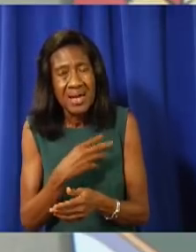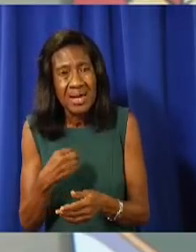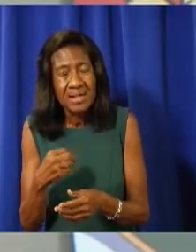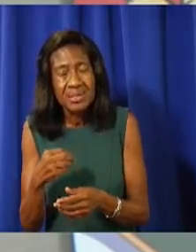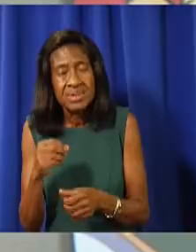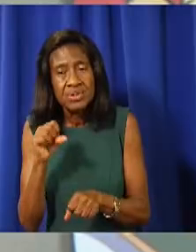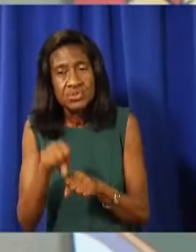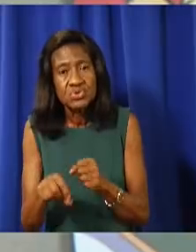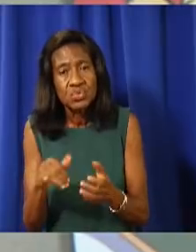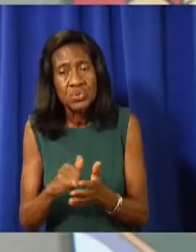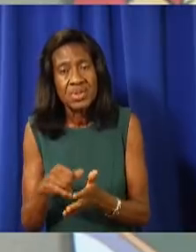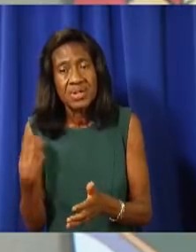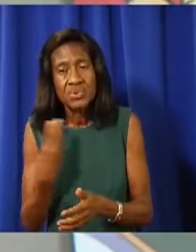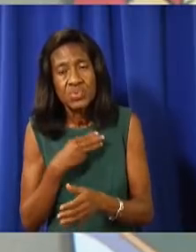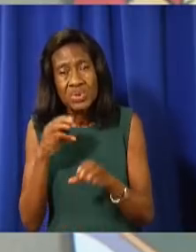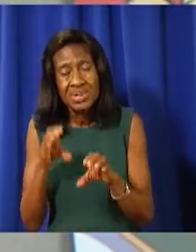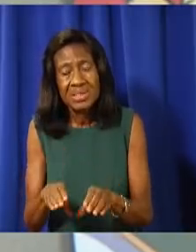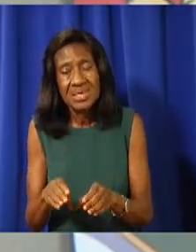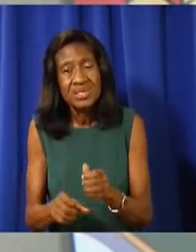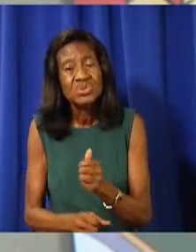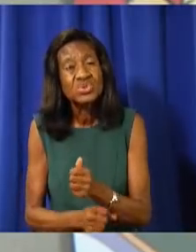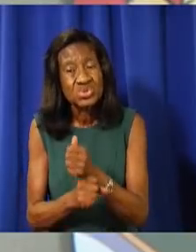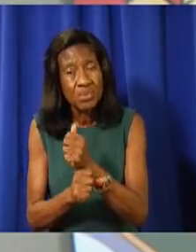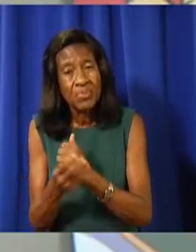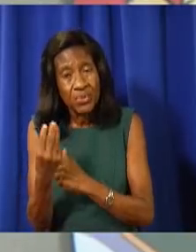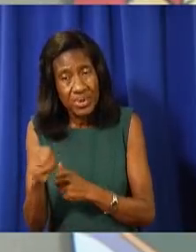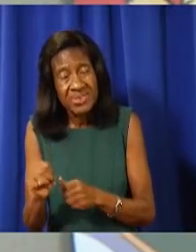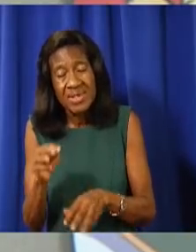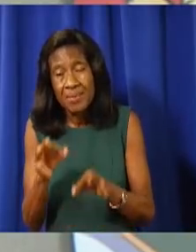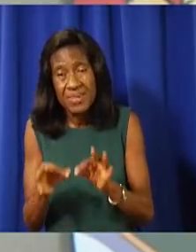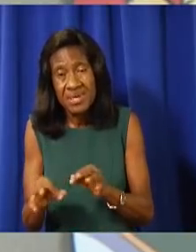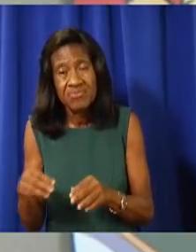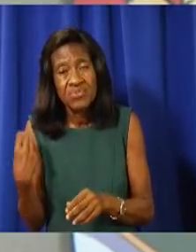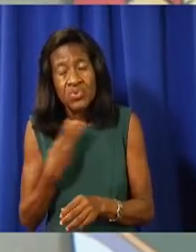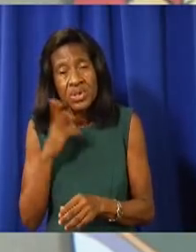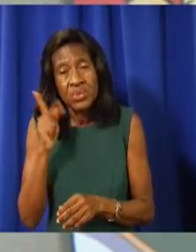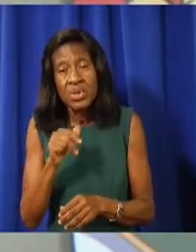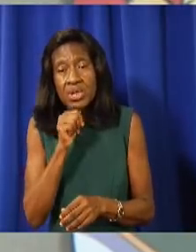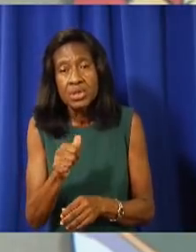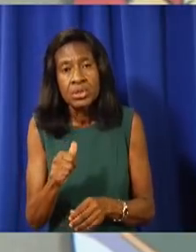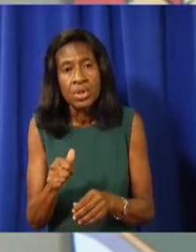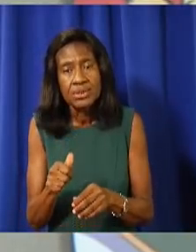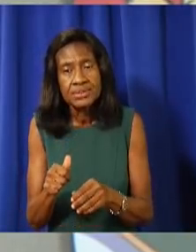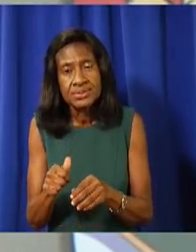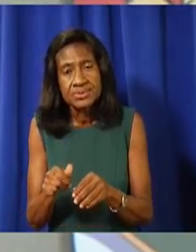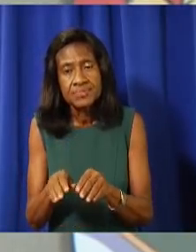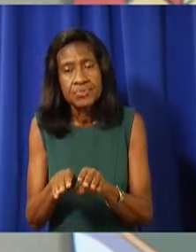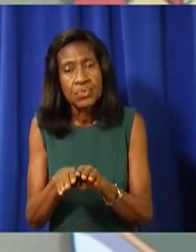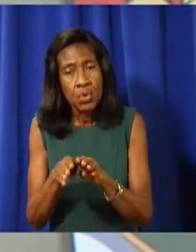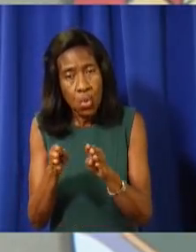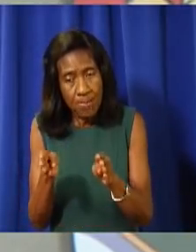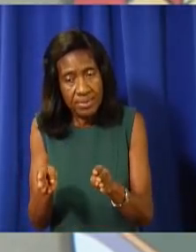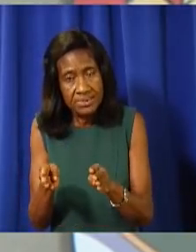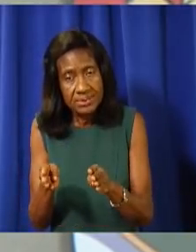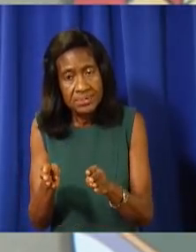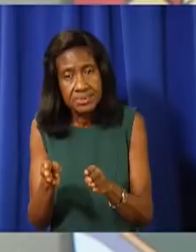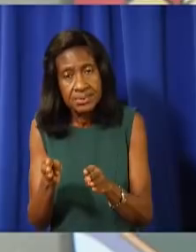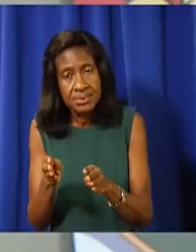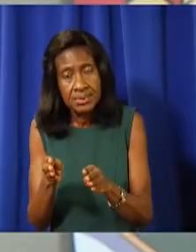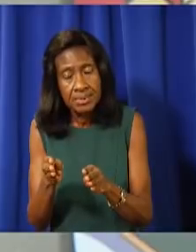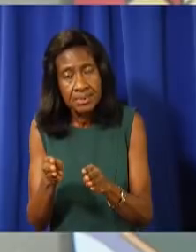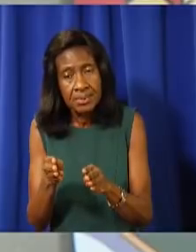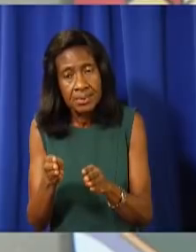support those people who are participating in that industry and who are suffering and have been suffering